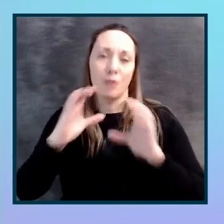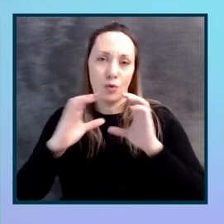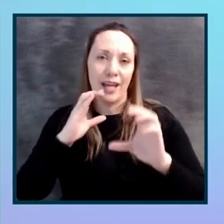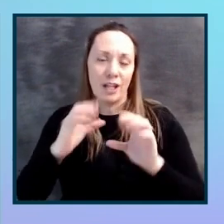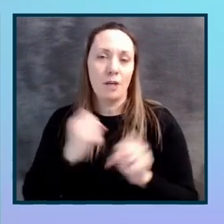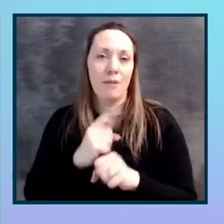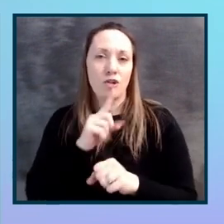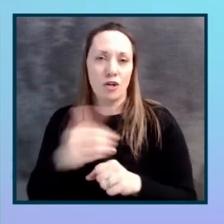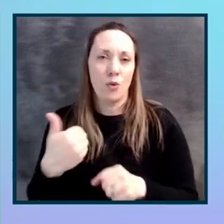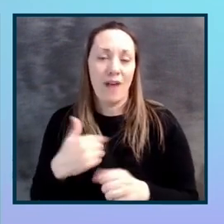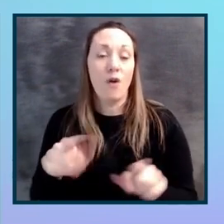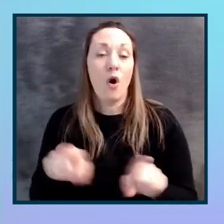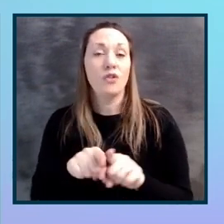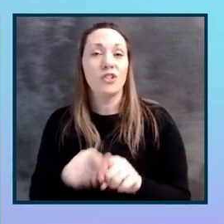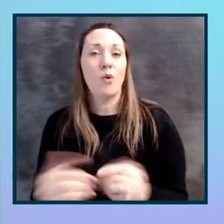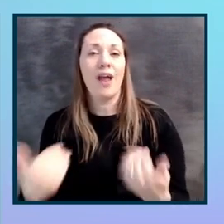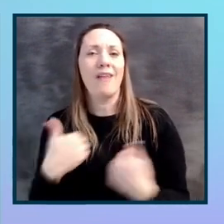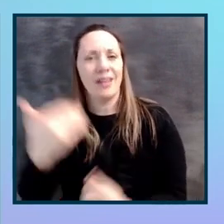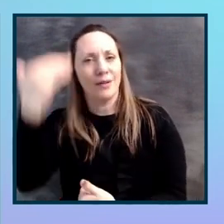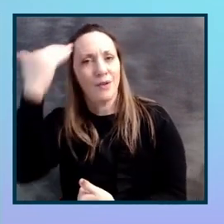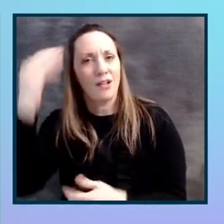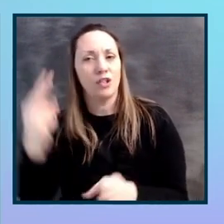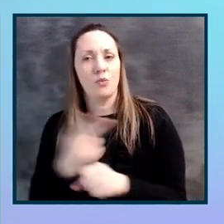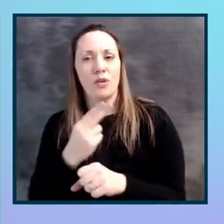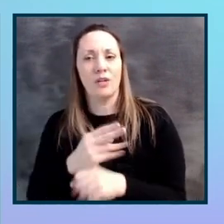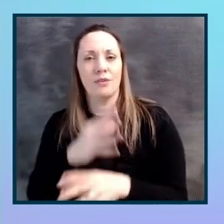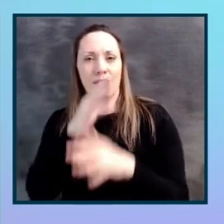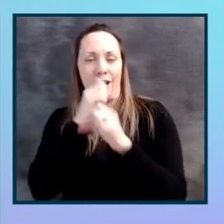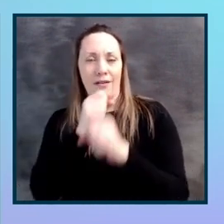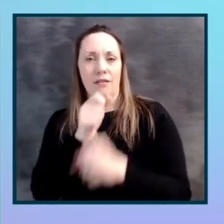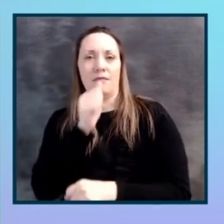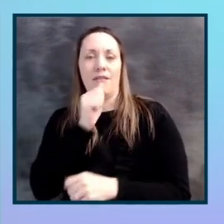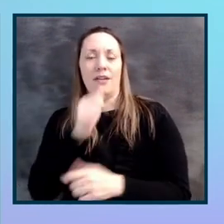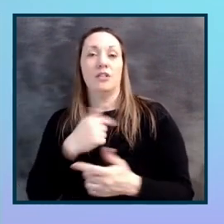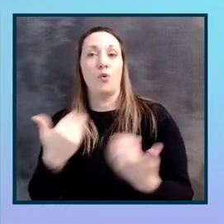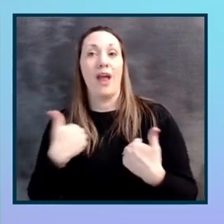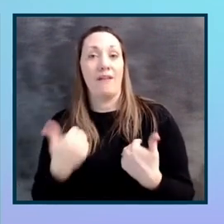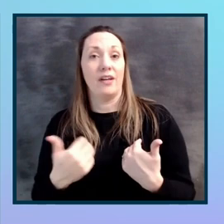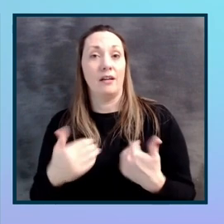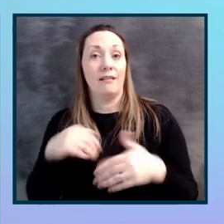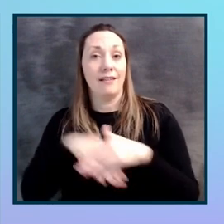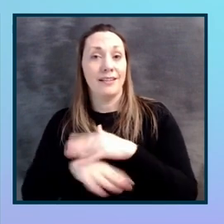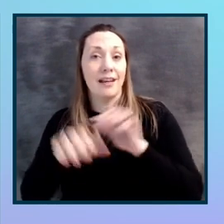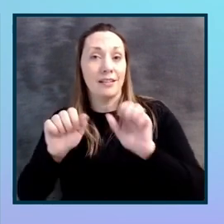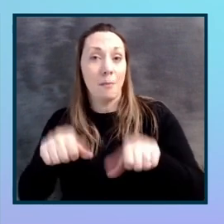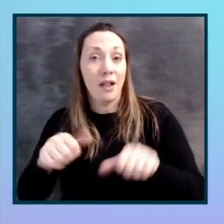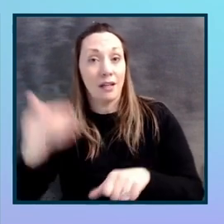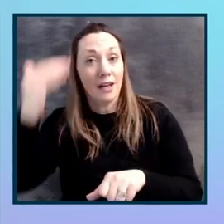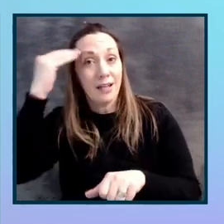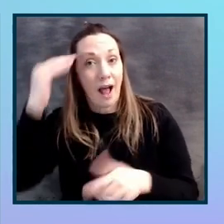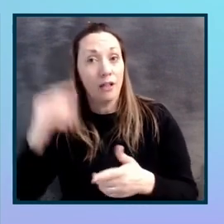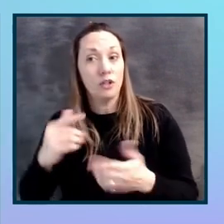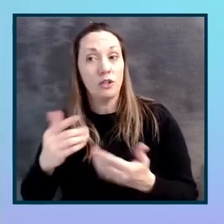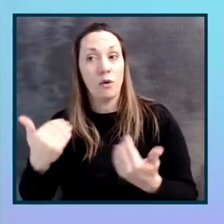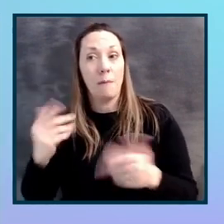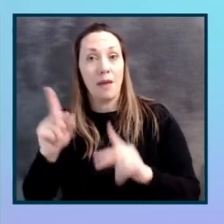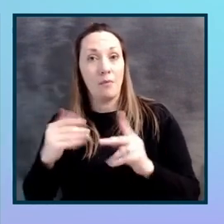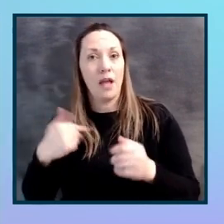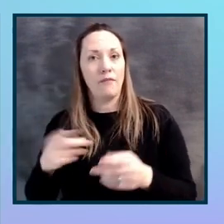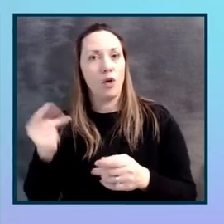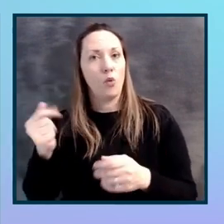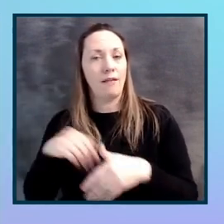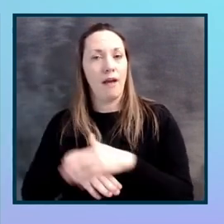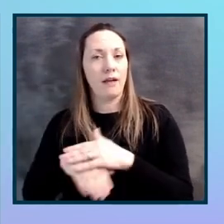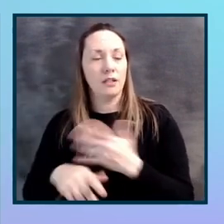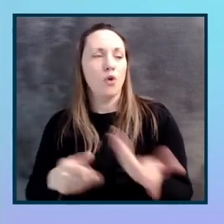And a knowledge base, like having, we use Confluence, so having an accessibility knowledge base and being able to give people quick access to like, okay, so